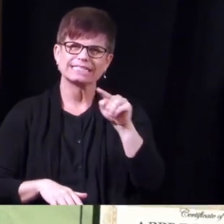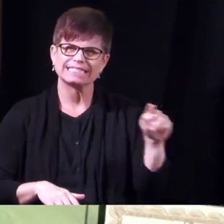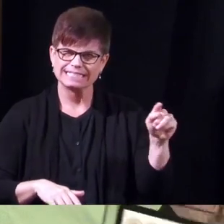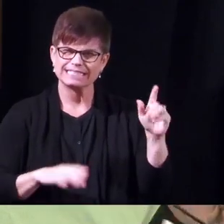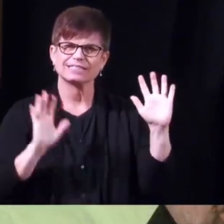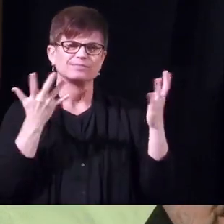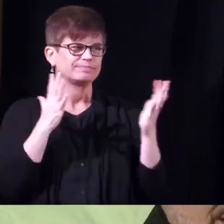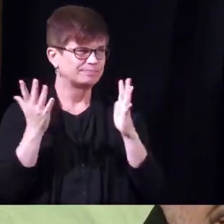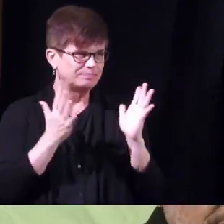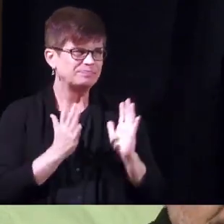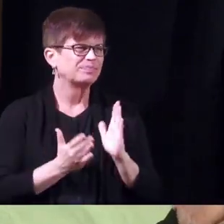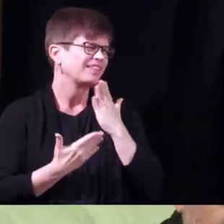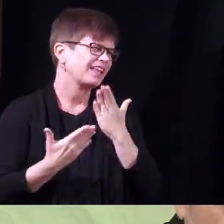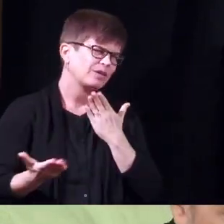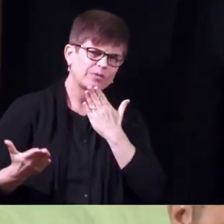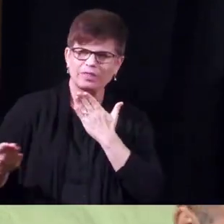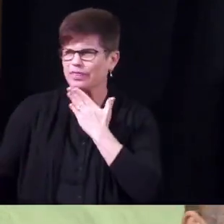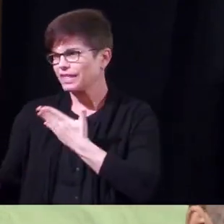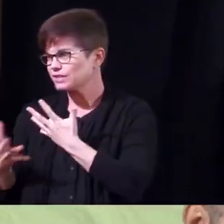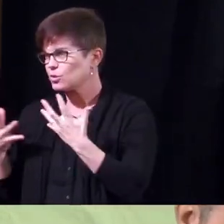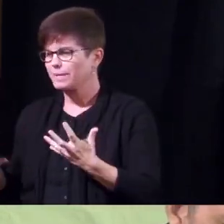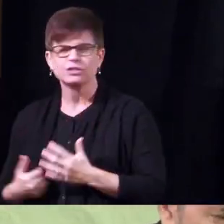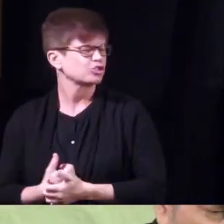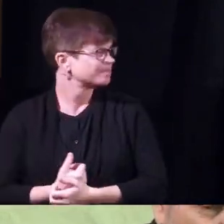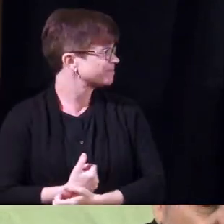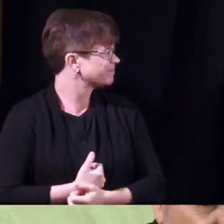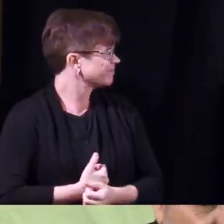there you go thank you thank you let me give you the splash